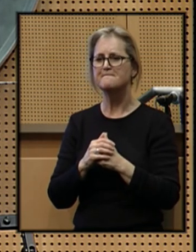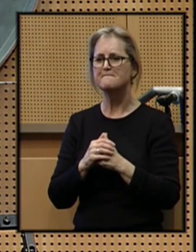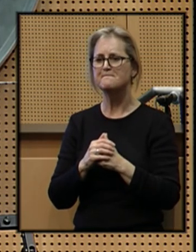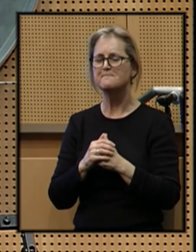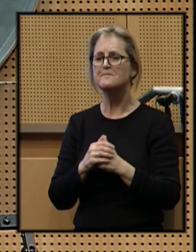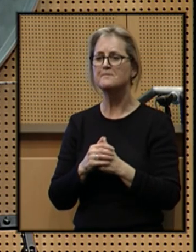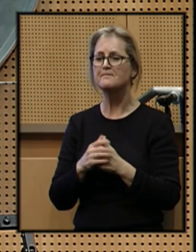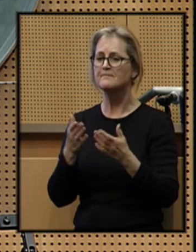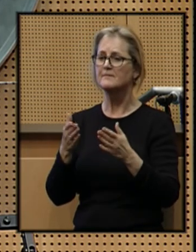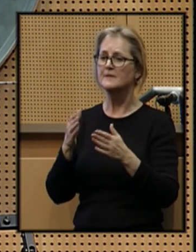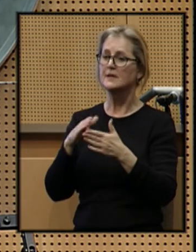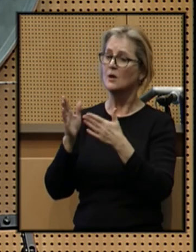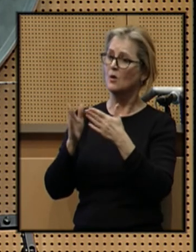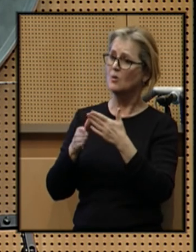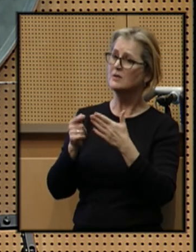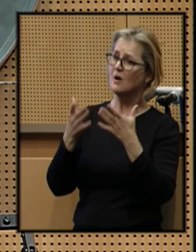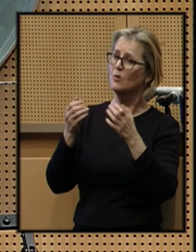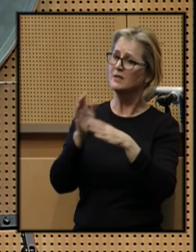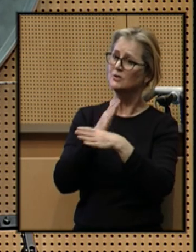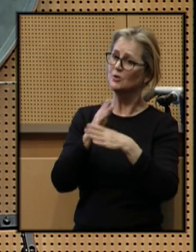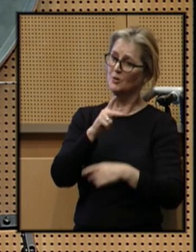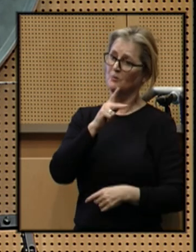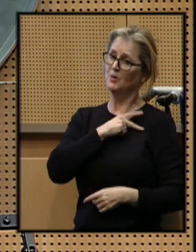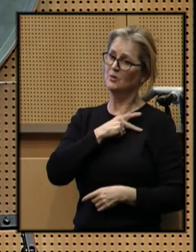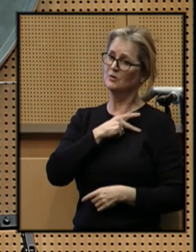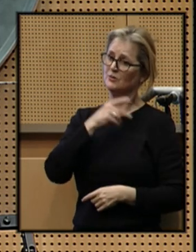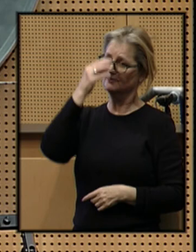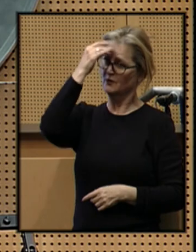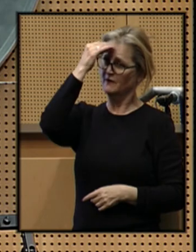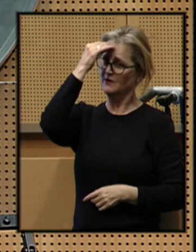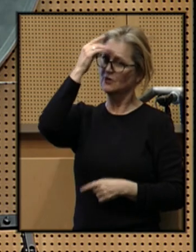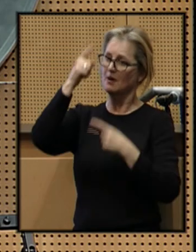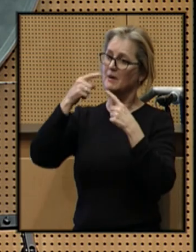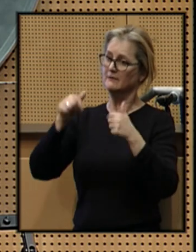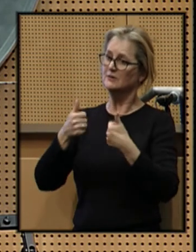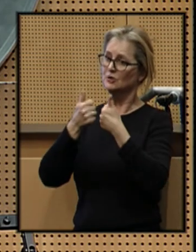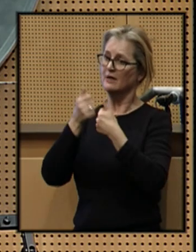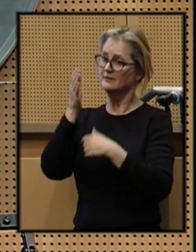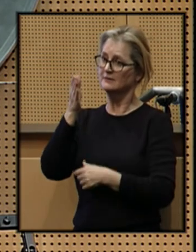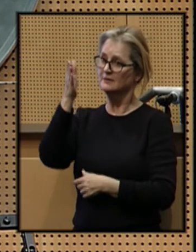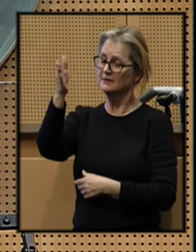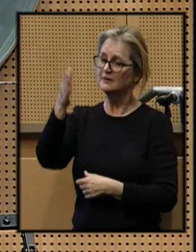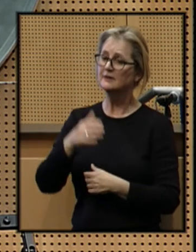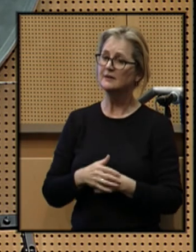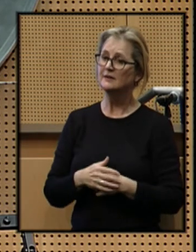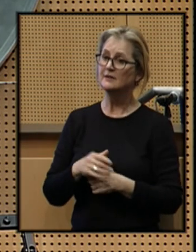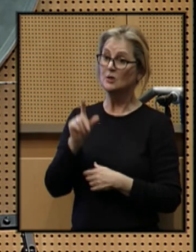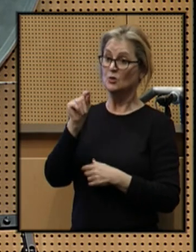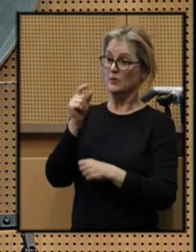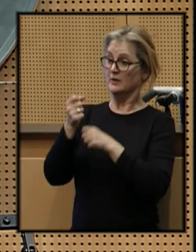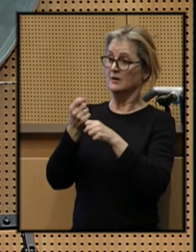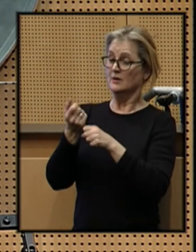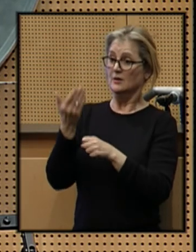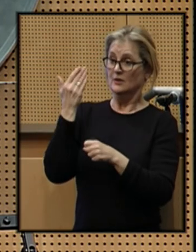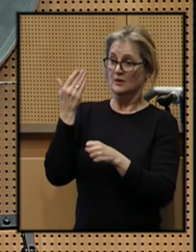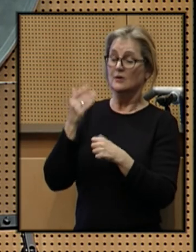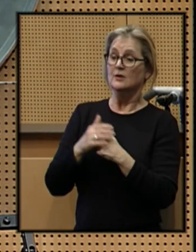In closing, I want to share a personal reflection about the challenges ahead. 20 years ago,